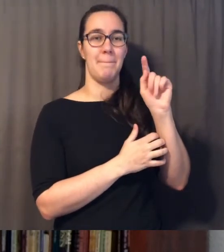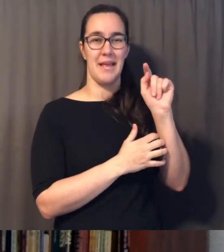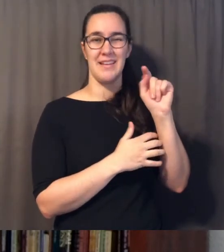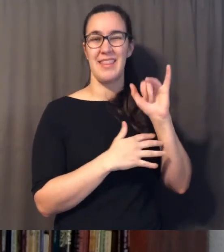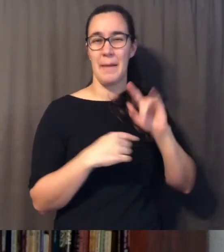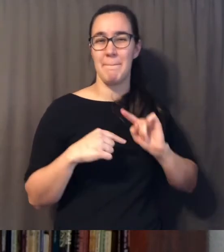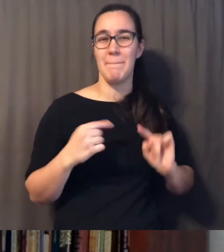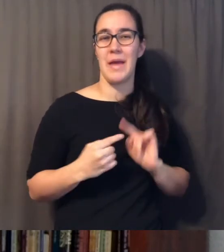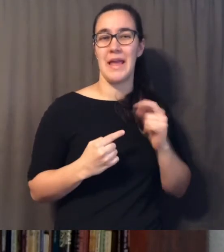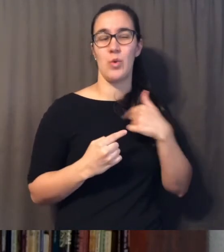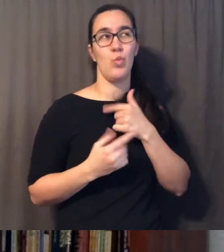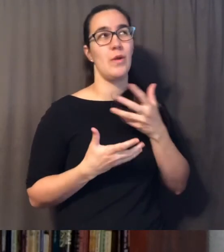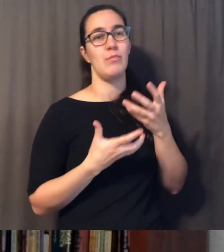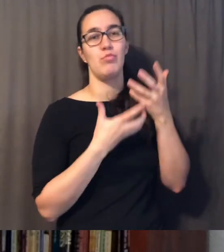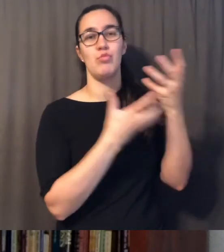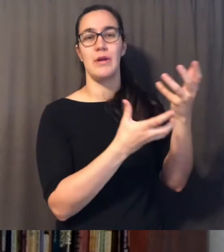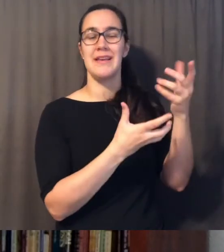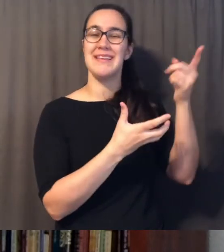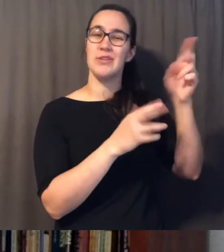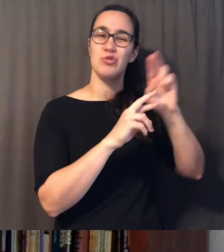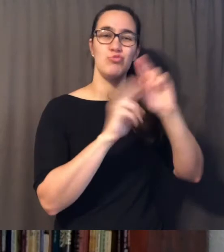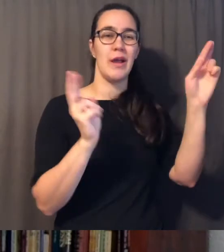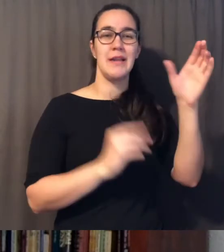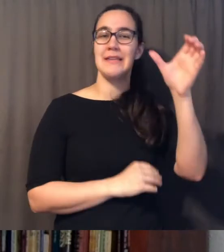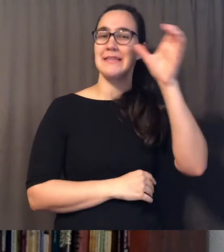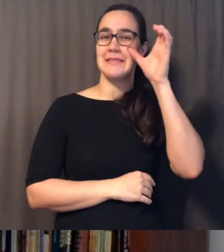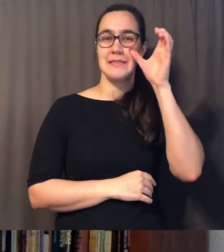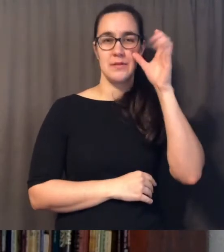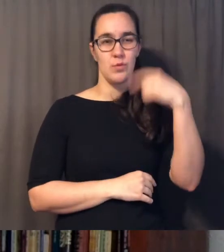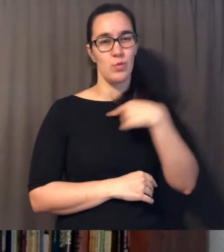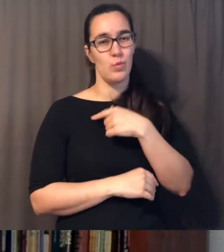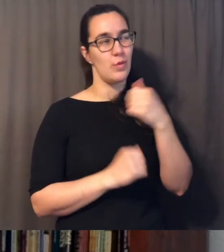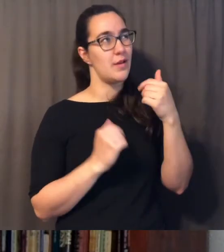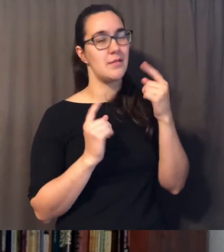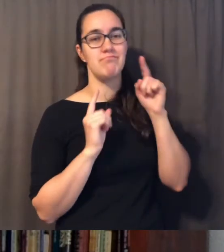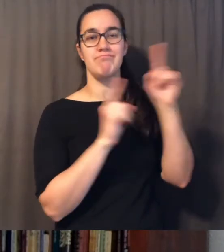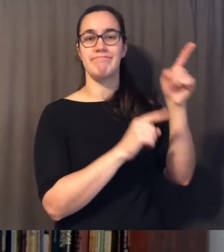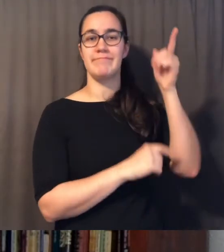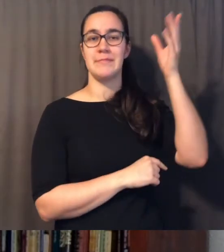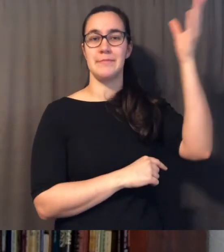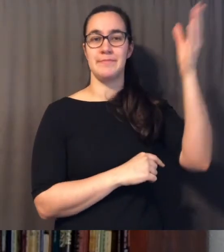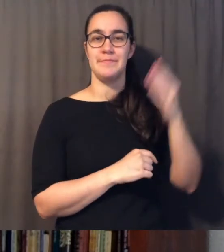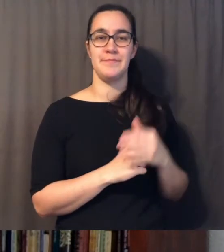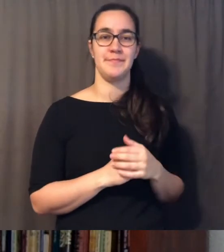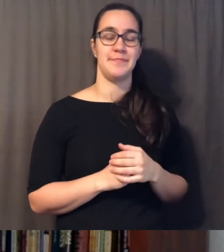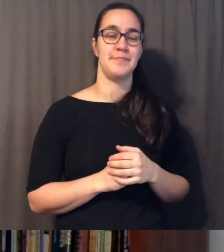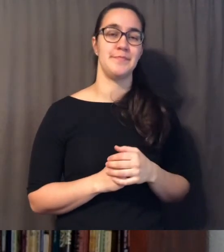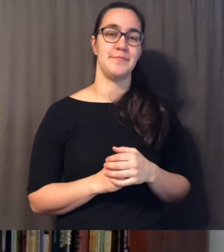that we bring but we come to him we come to him